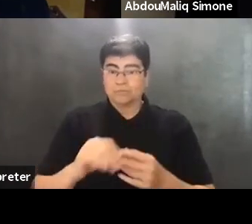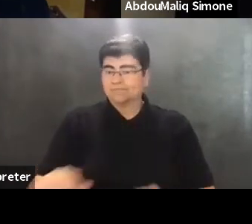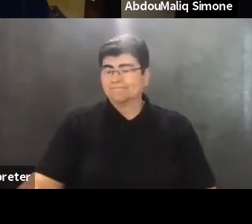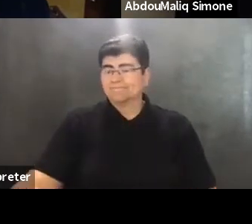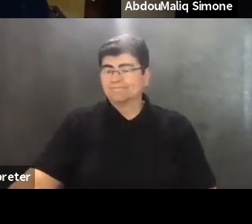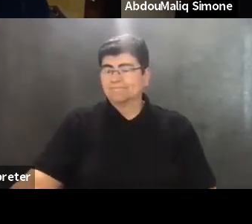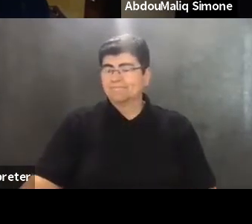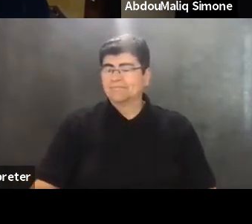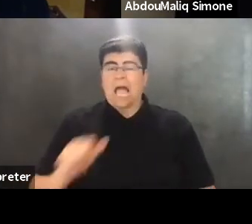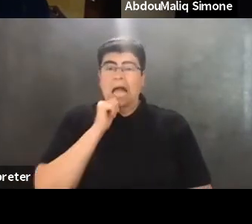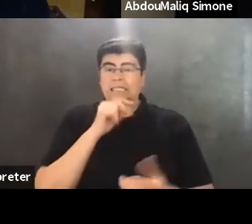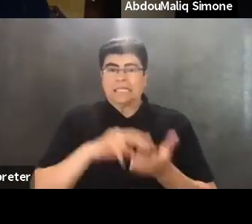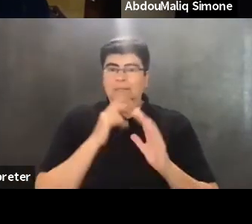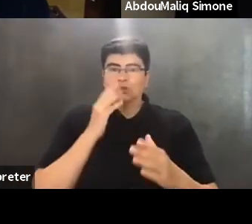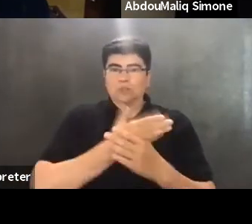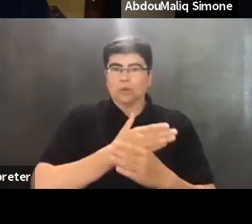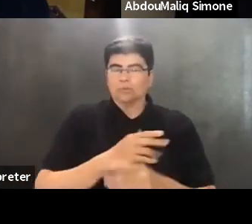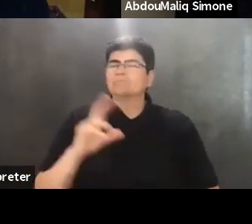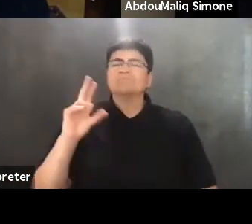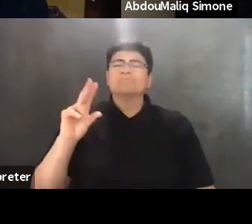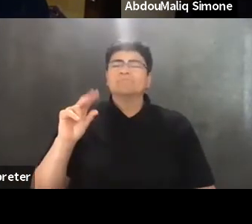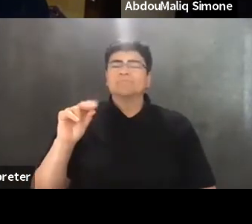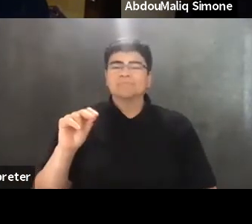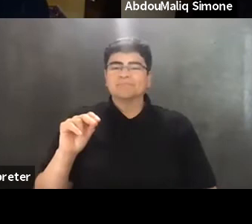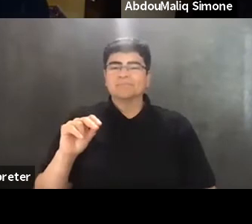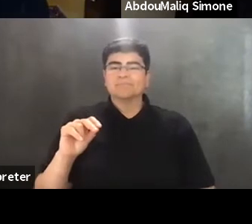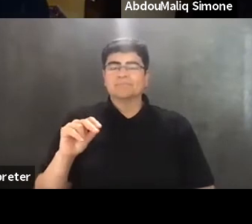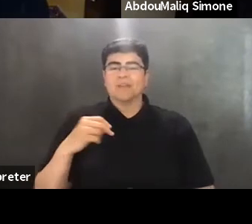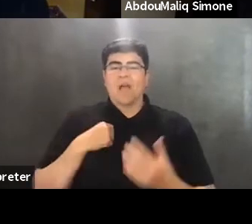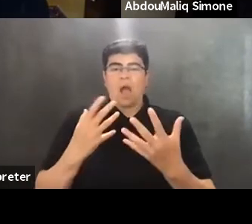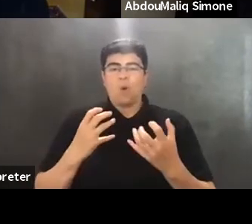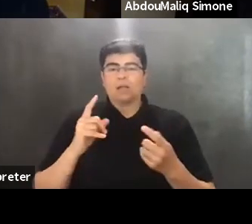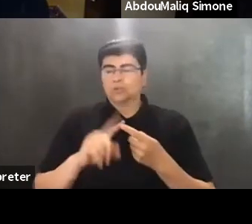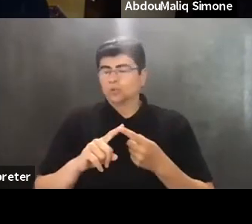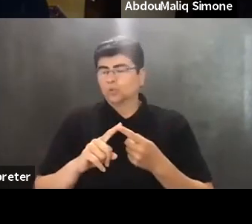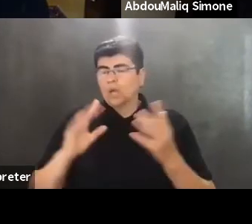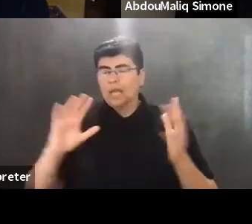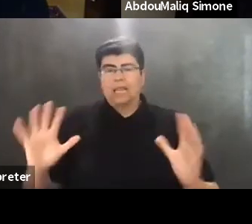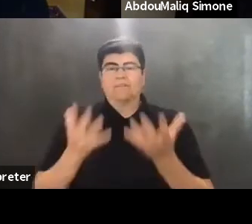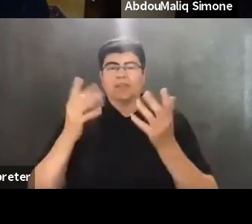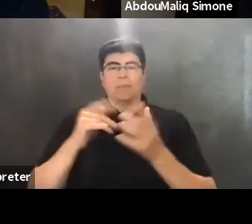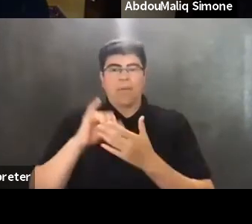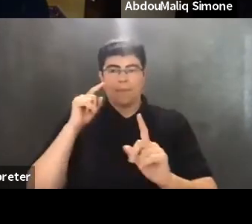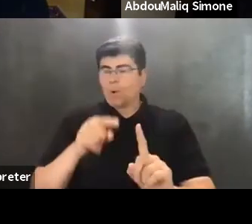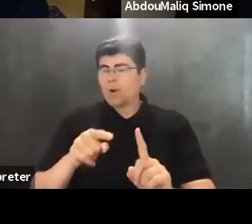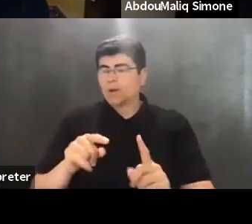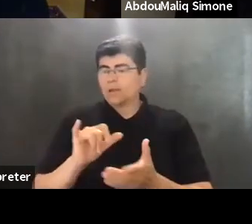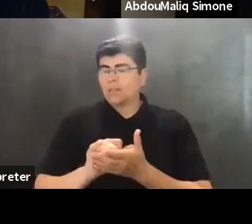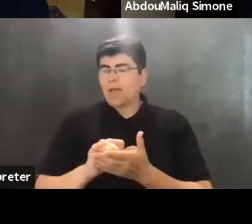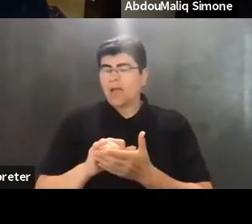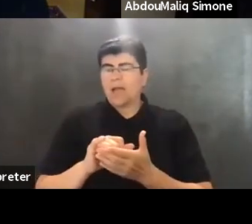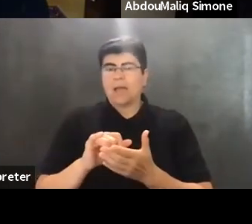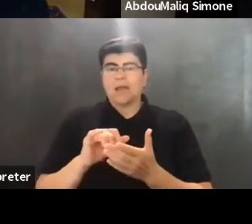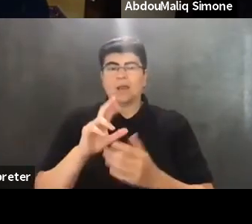I didn't mean to interrupt you. No, no. I was, I wanted to, to lift up the point that, that Rafif made